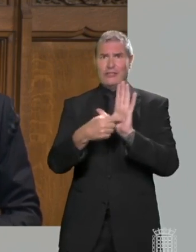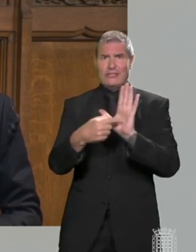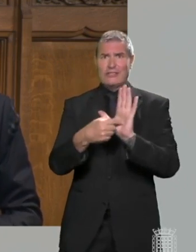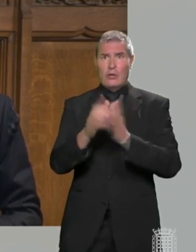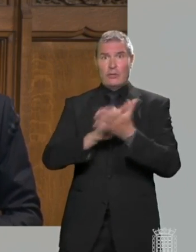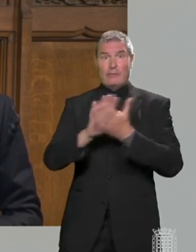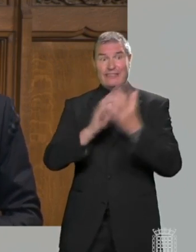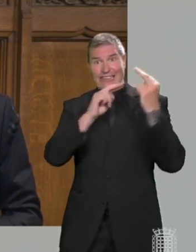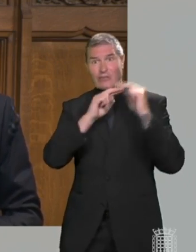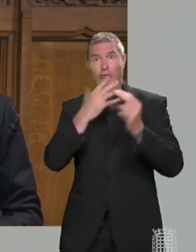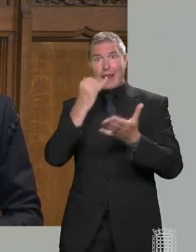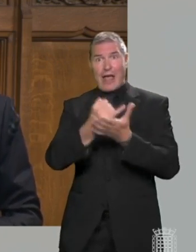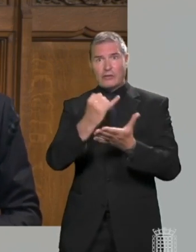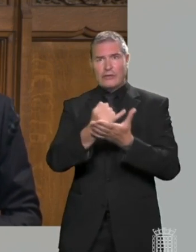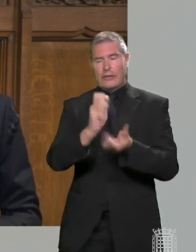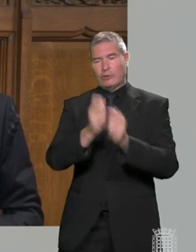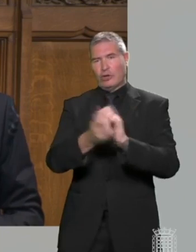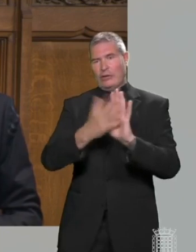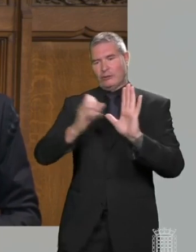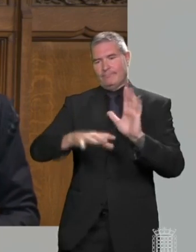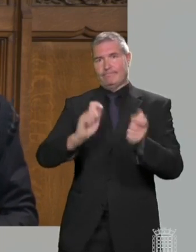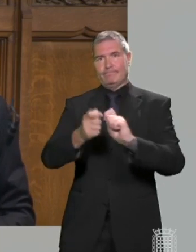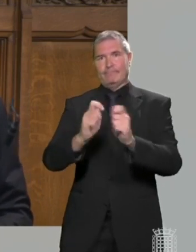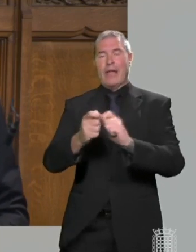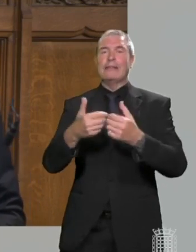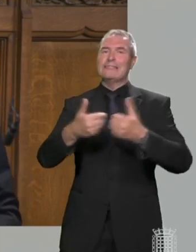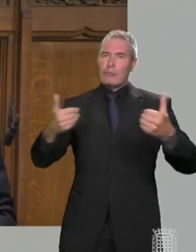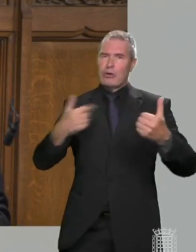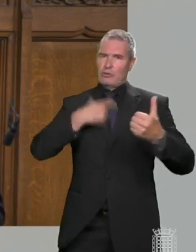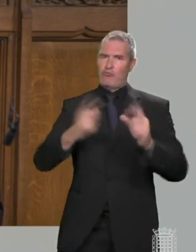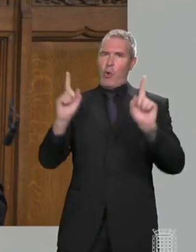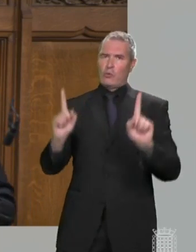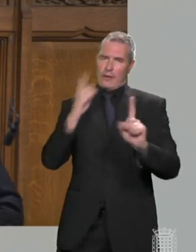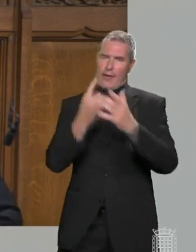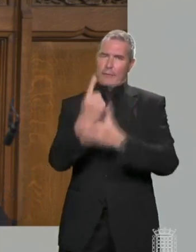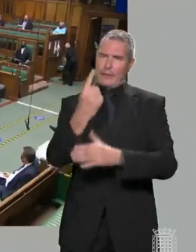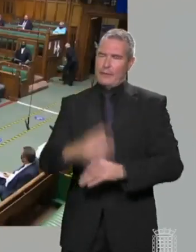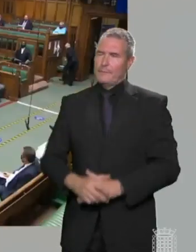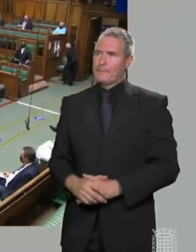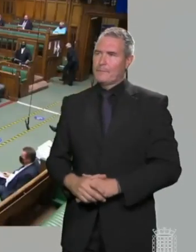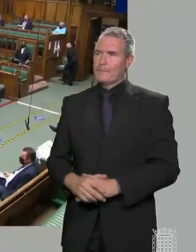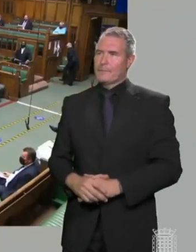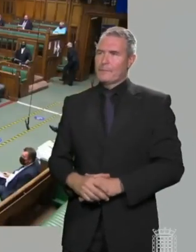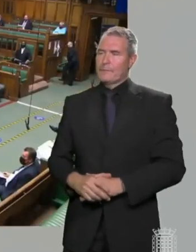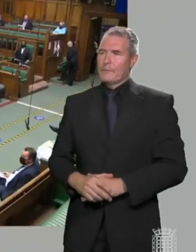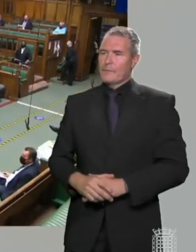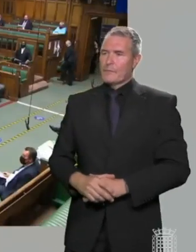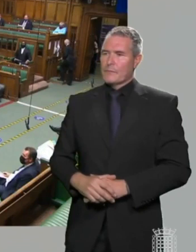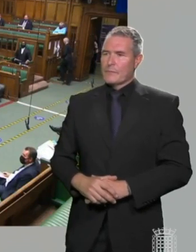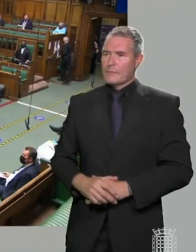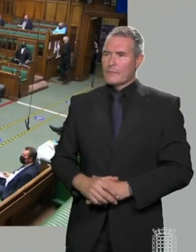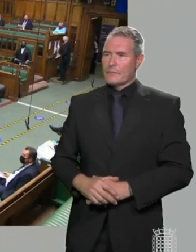that this historical anachronism can be changed and a separation of powers be achieved? Prime Minister. Prime Minister.